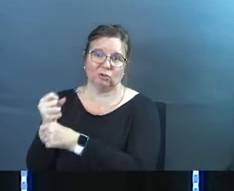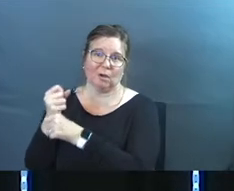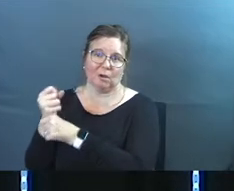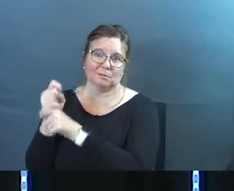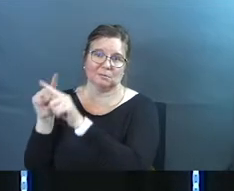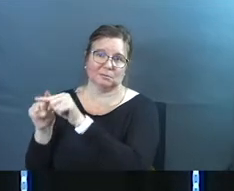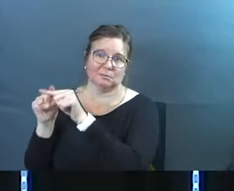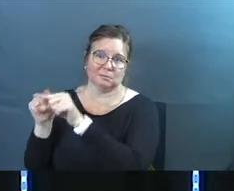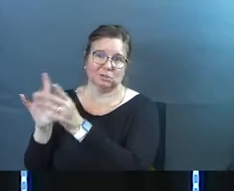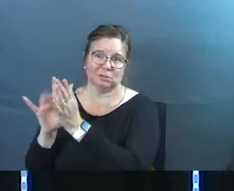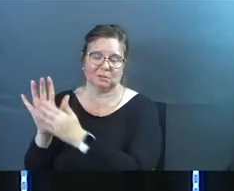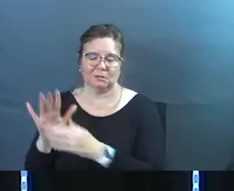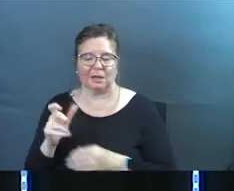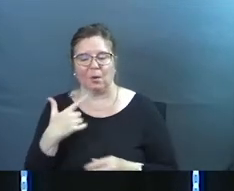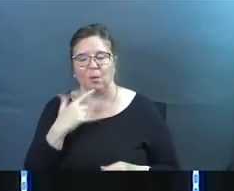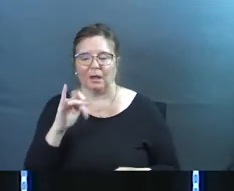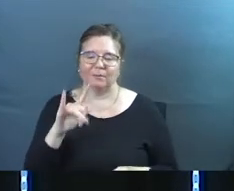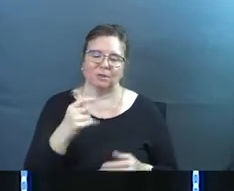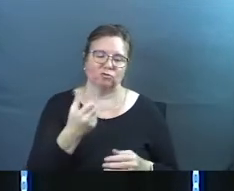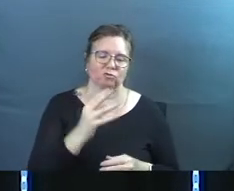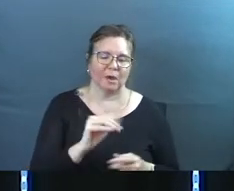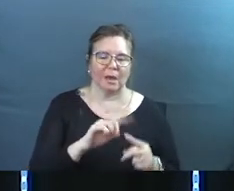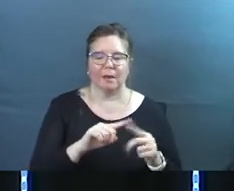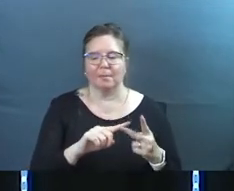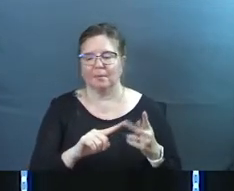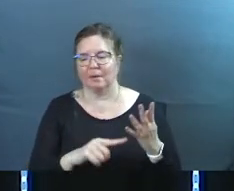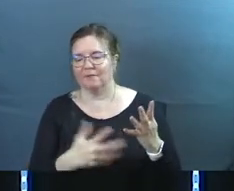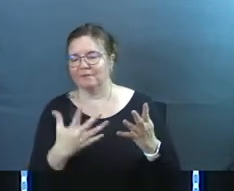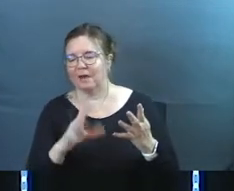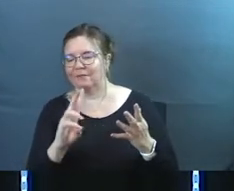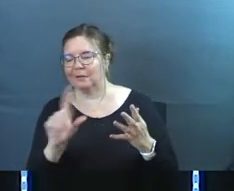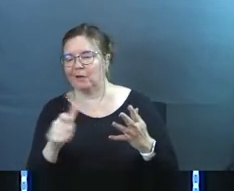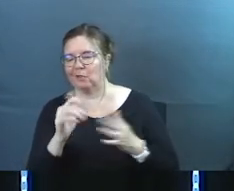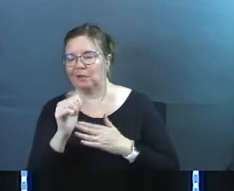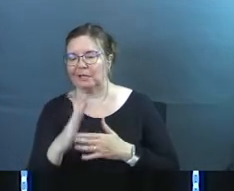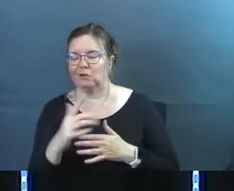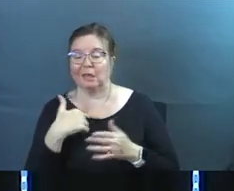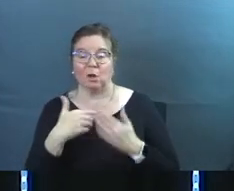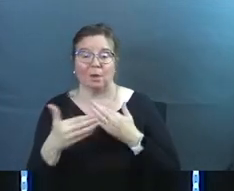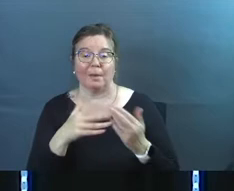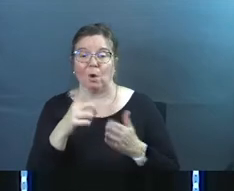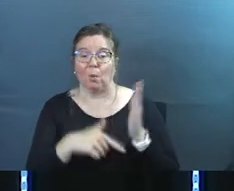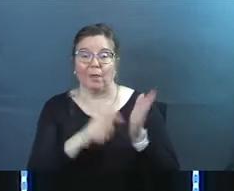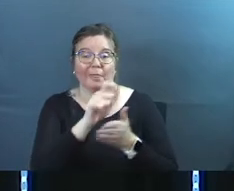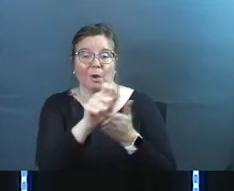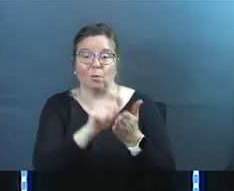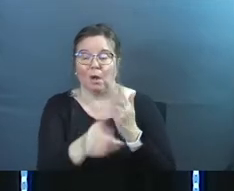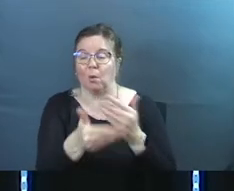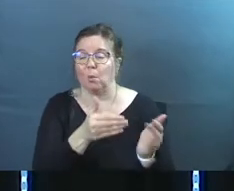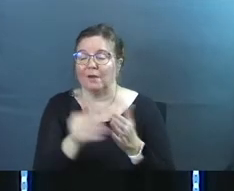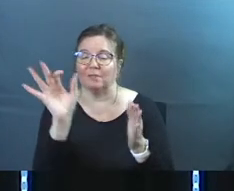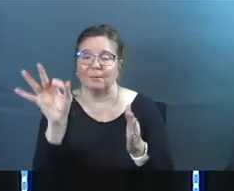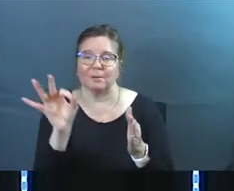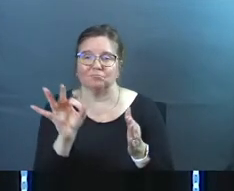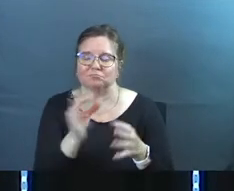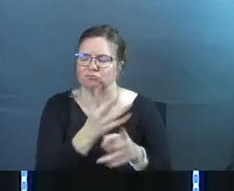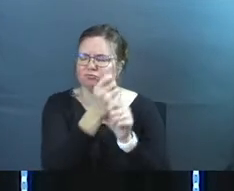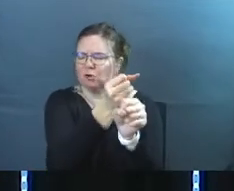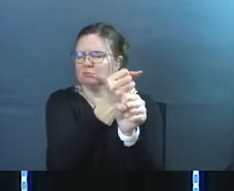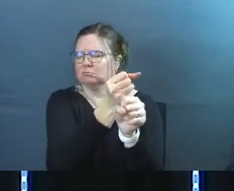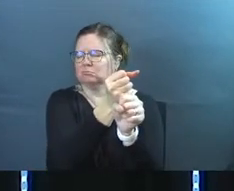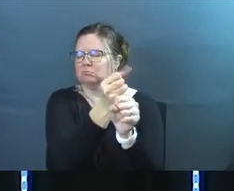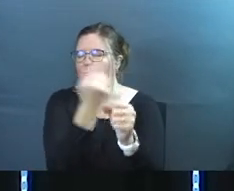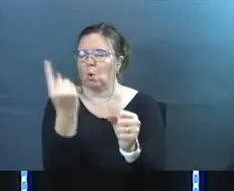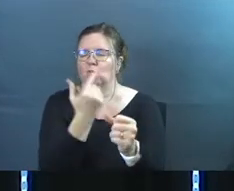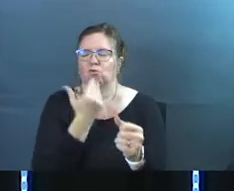you guys are at the stage where you're like well I got Billy Graham and I got maybe five or six other leaders that no matter what they write or whatever they preach it's always